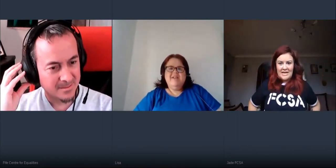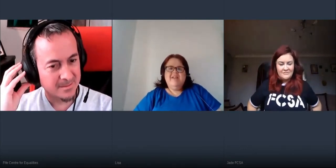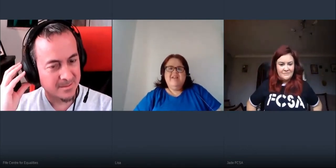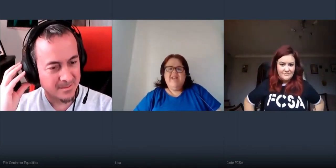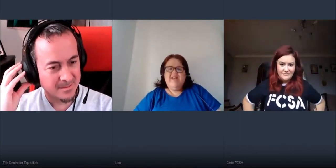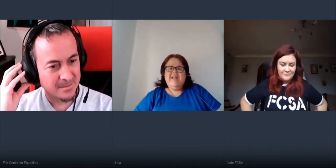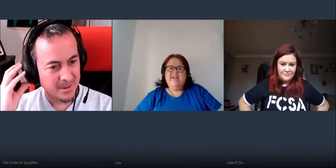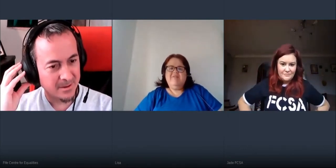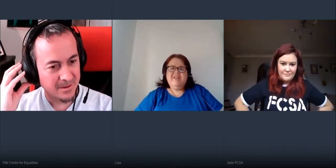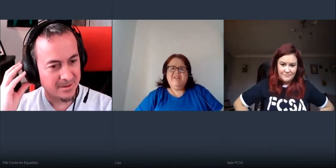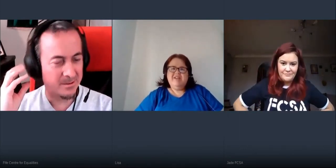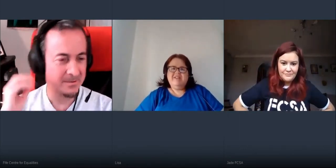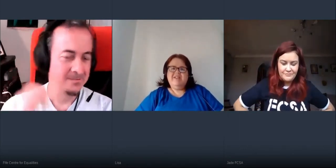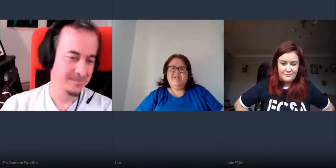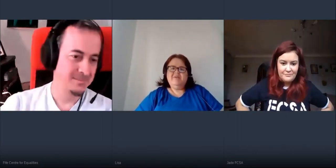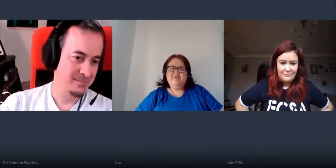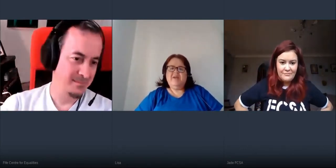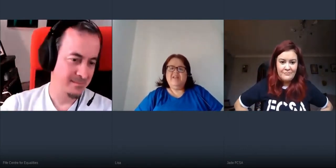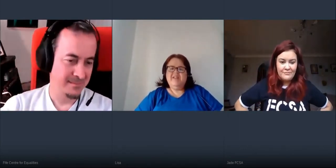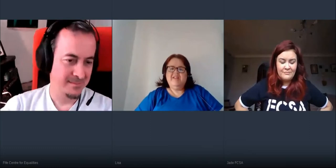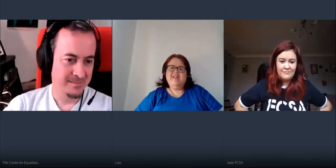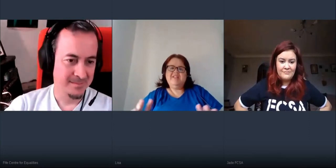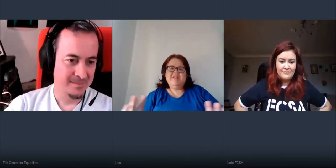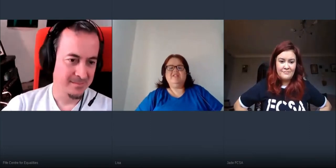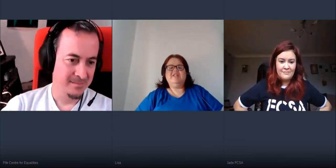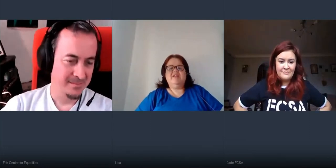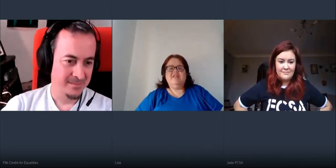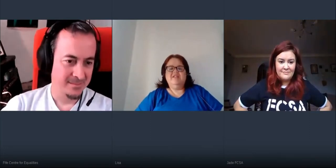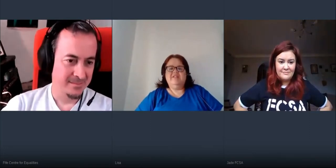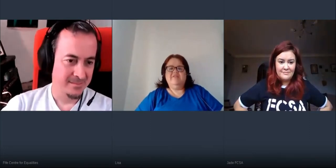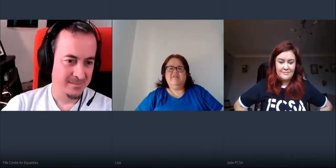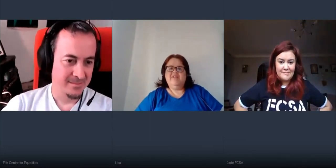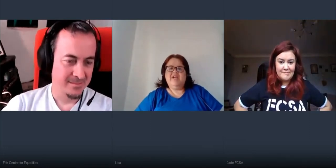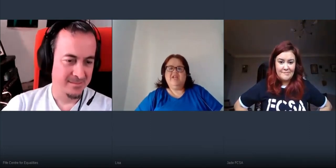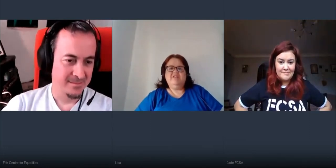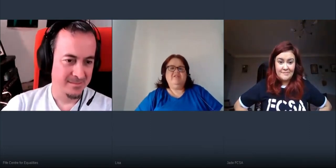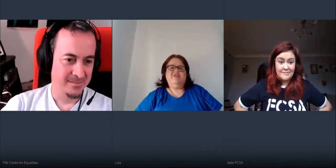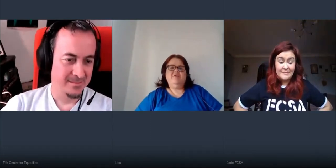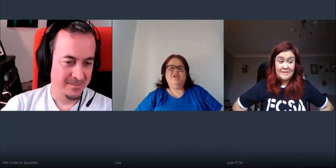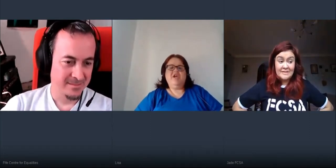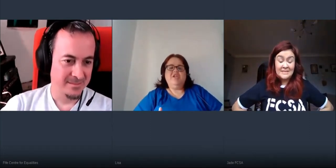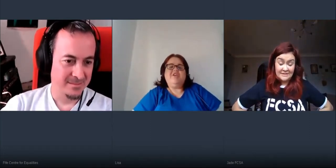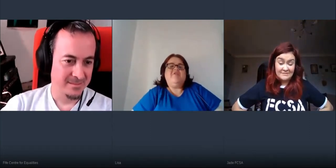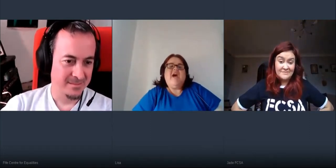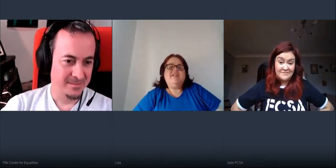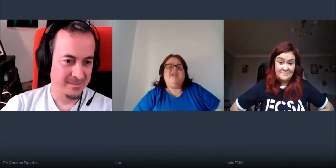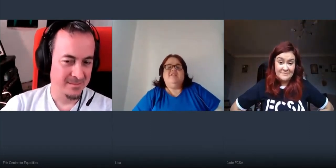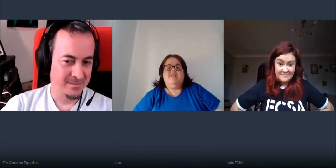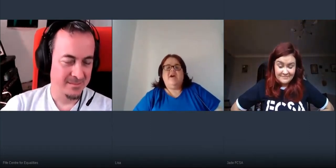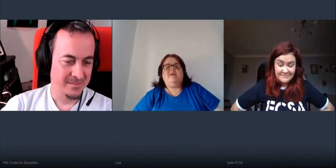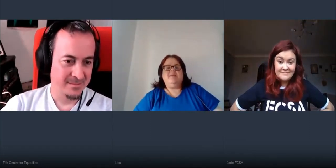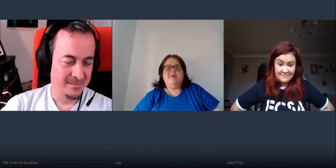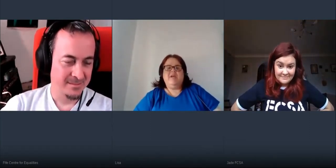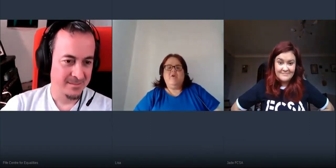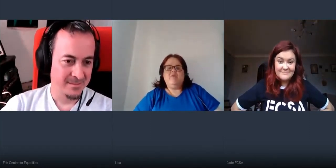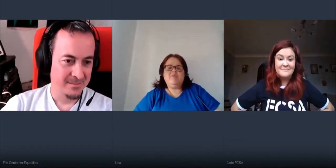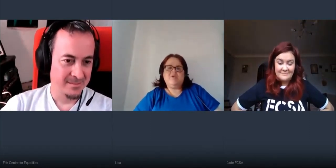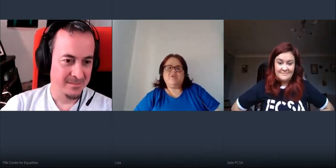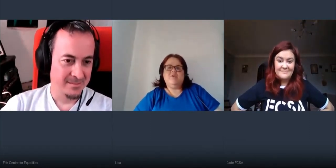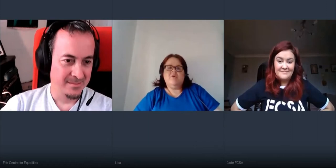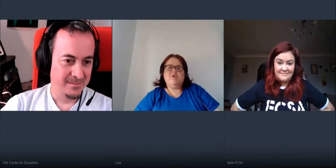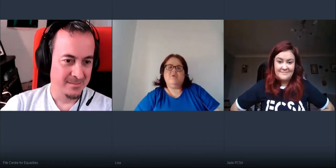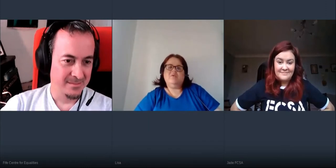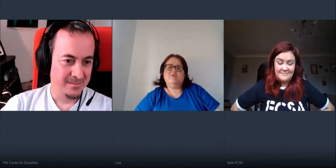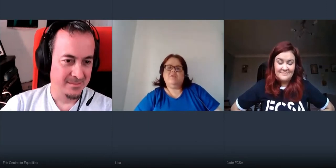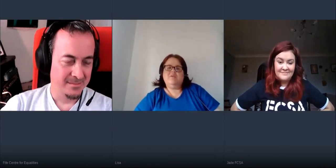everything you know and this is just a different variety and know and you'd have had to adapt because of what's